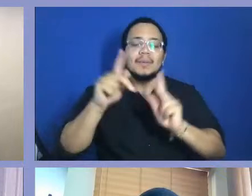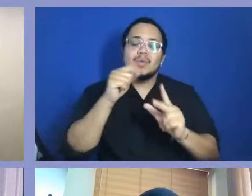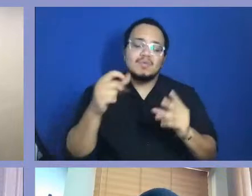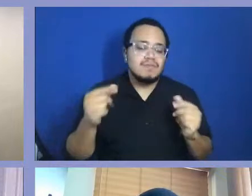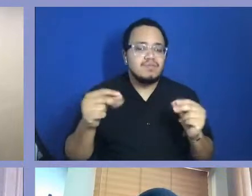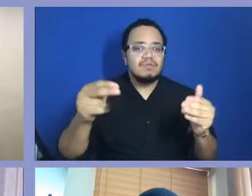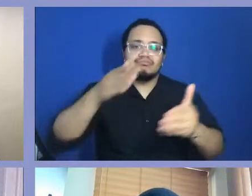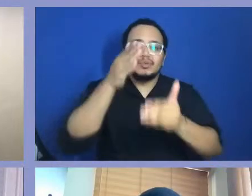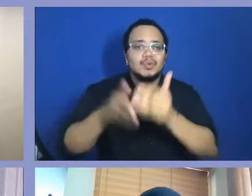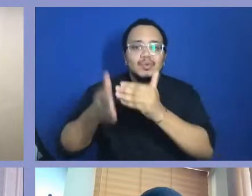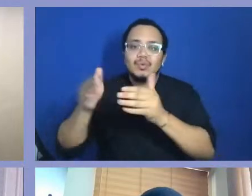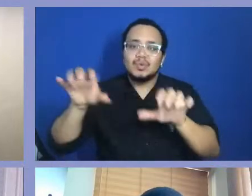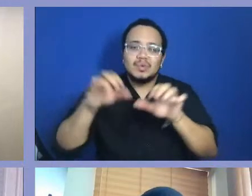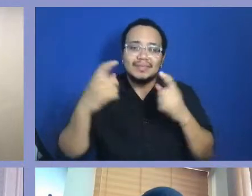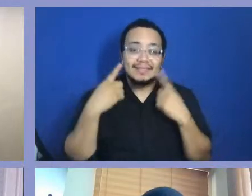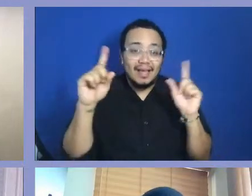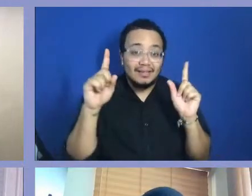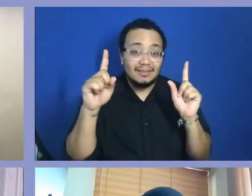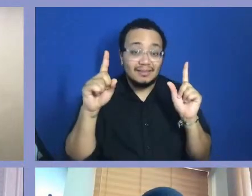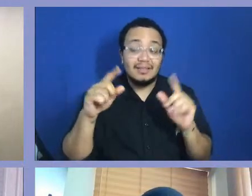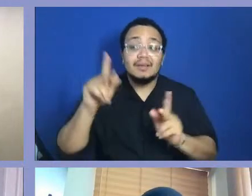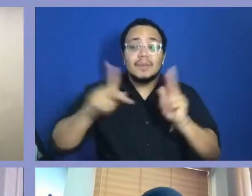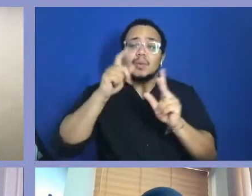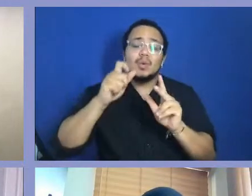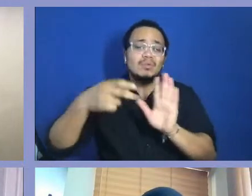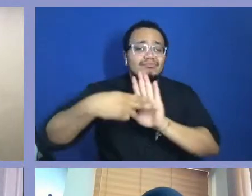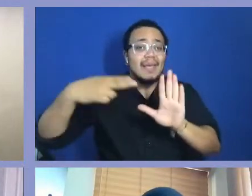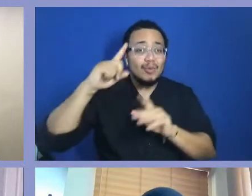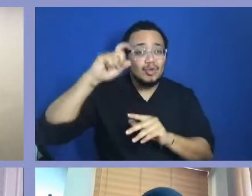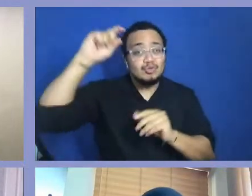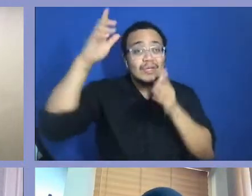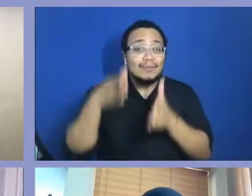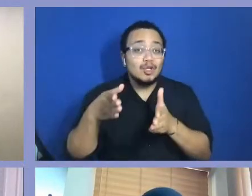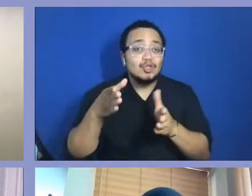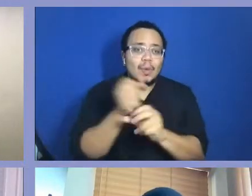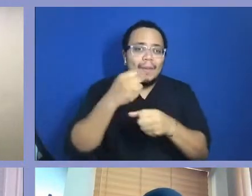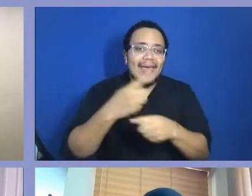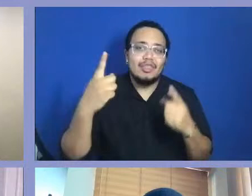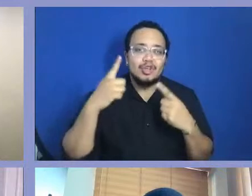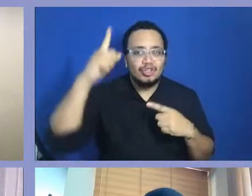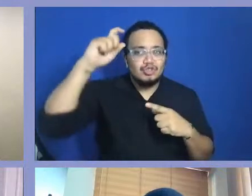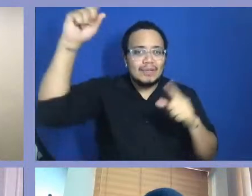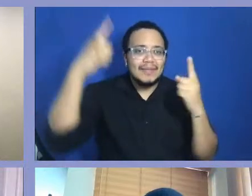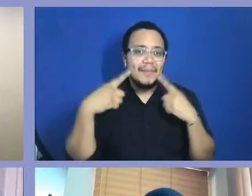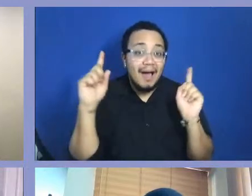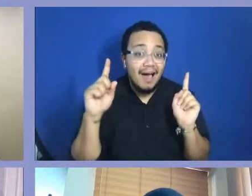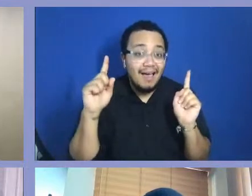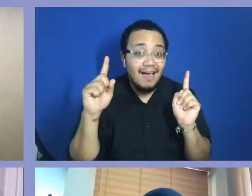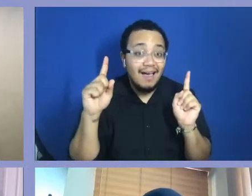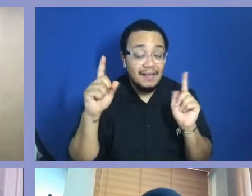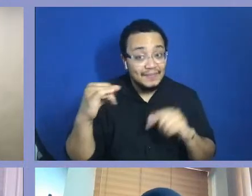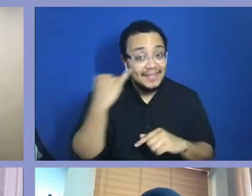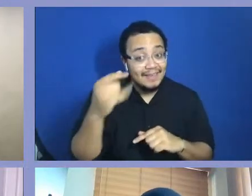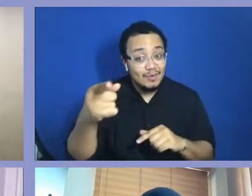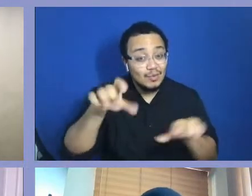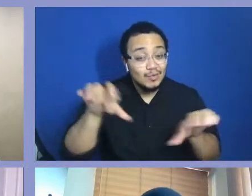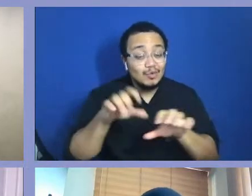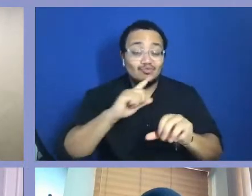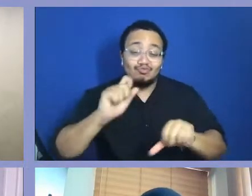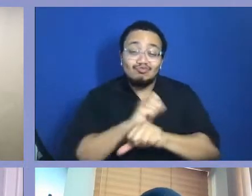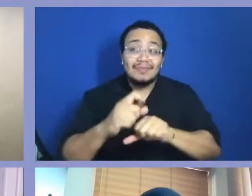hang out with dreamers who make their dreams come true. When you make your dream come true,